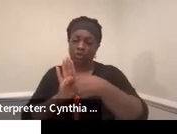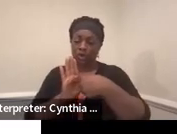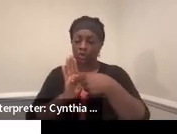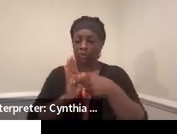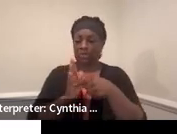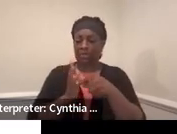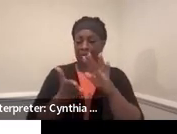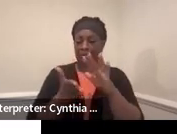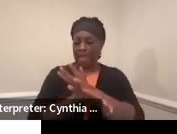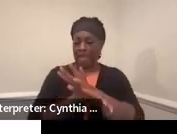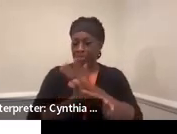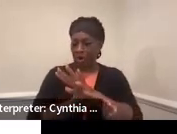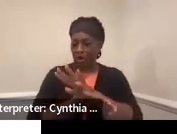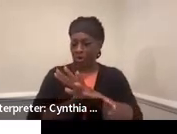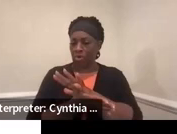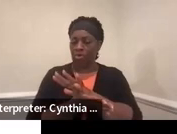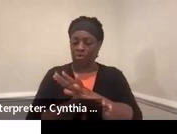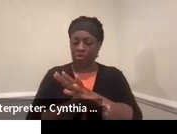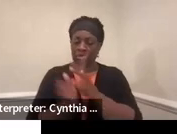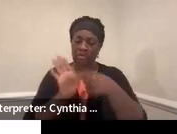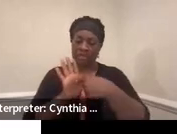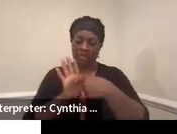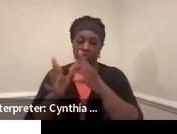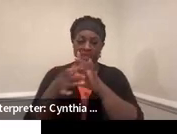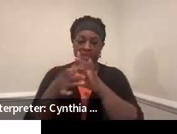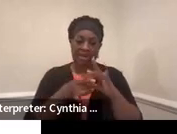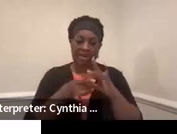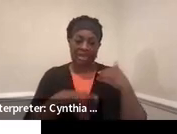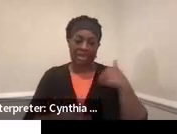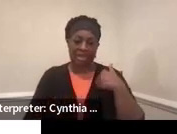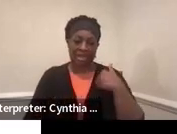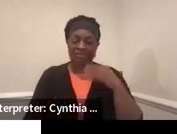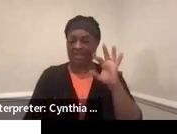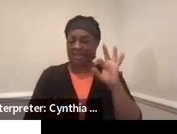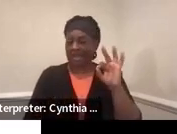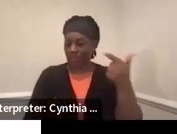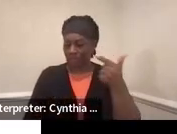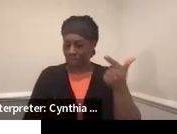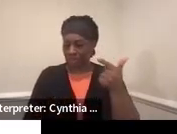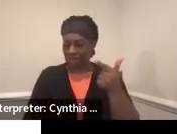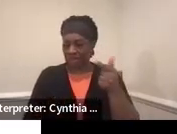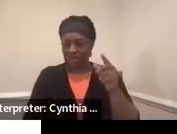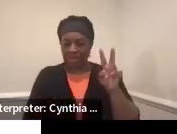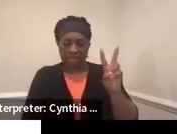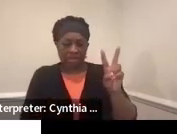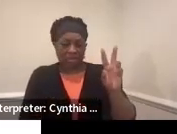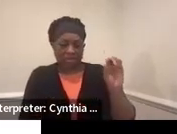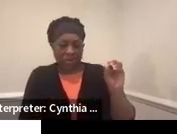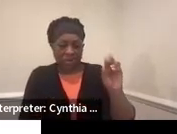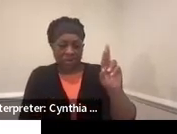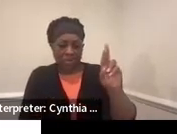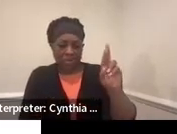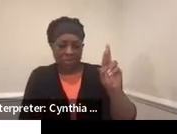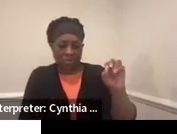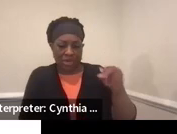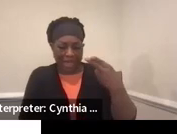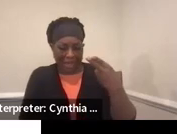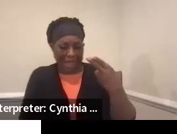in just a second. So here we have 9G, the vocational rehabilitation folks, great.